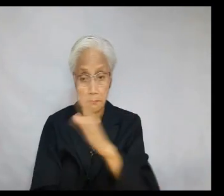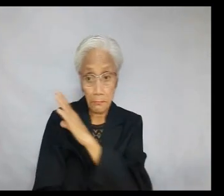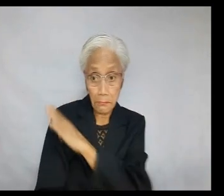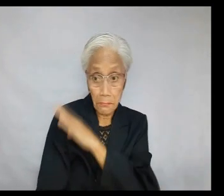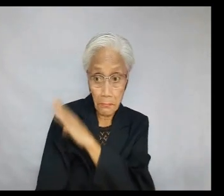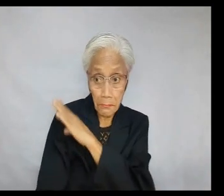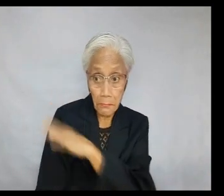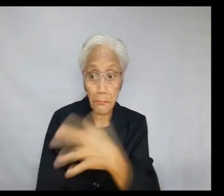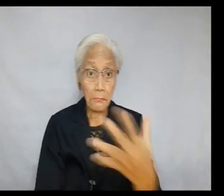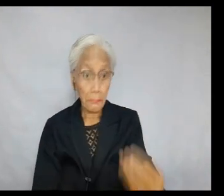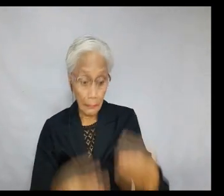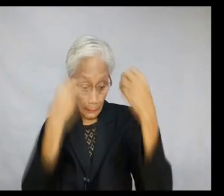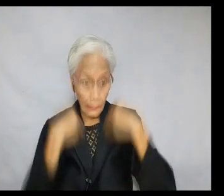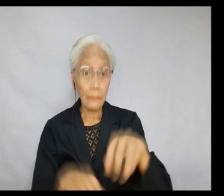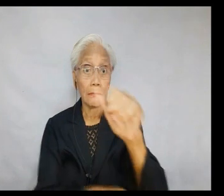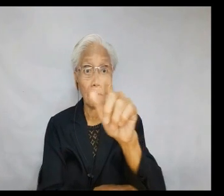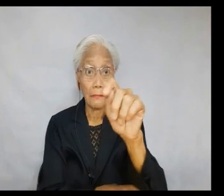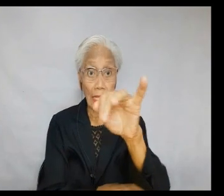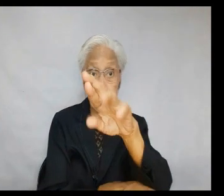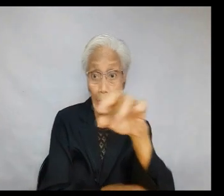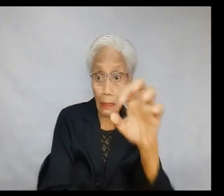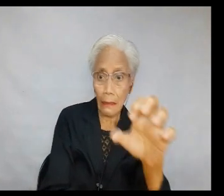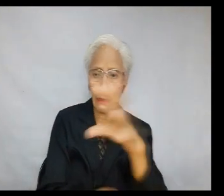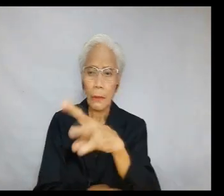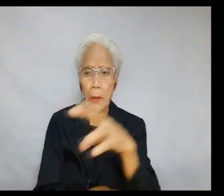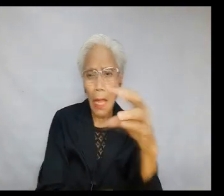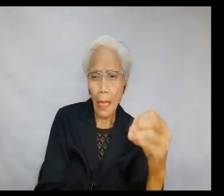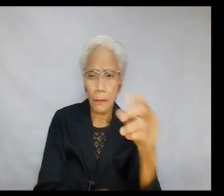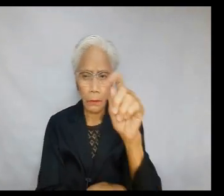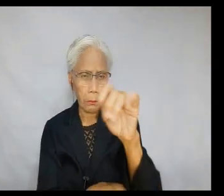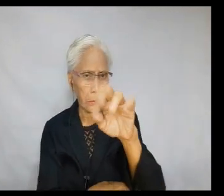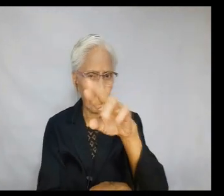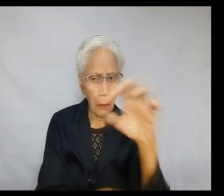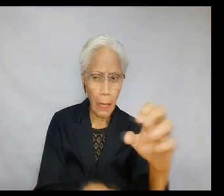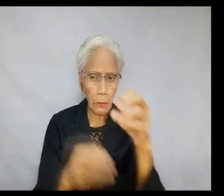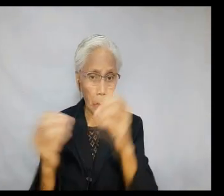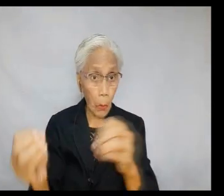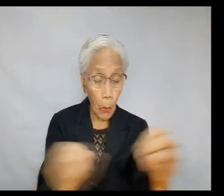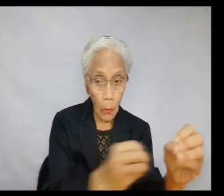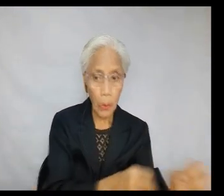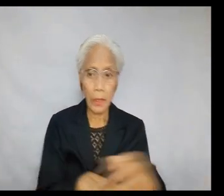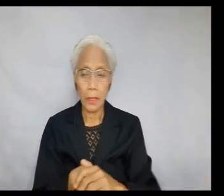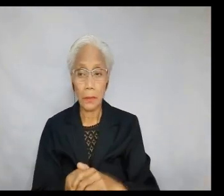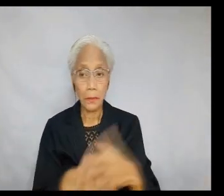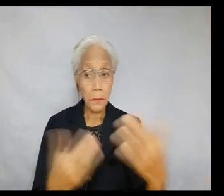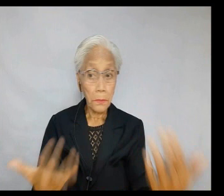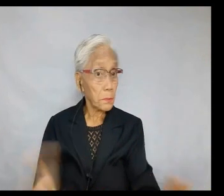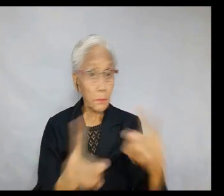behavior. The word attire comes from Latin, ad, meaning to, and, tiraj, meaning rank or, order.